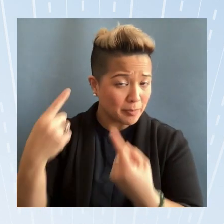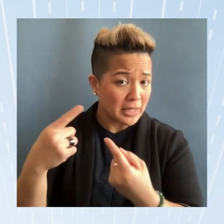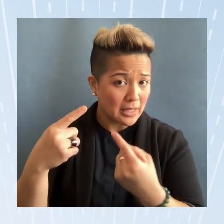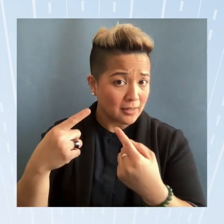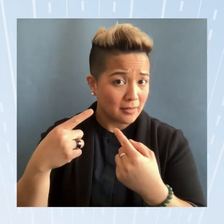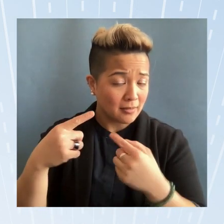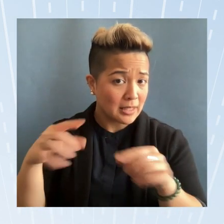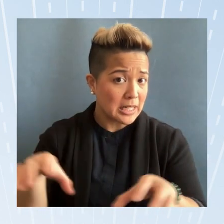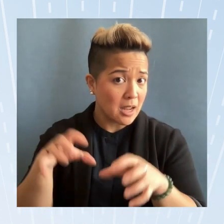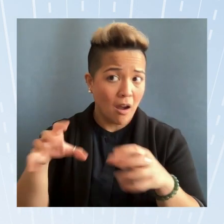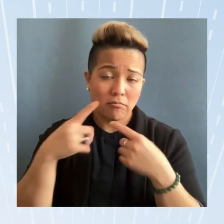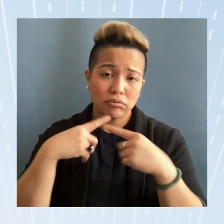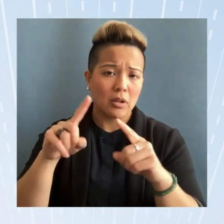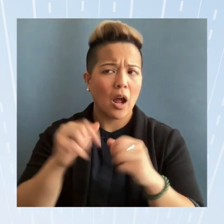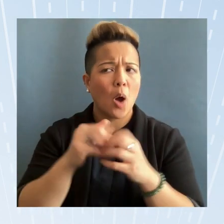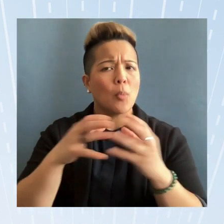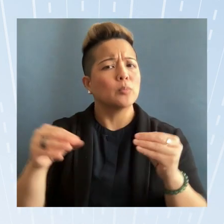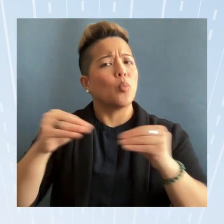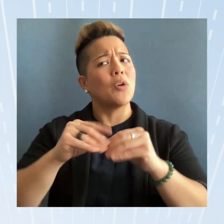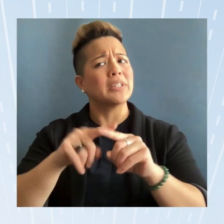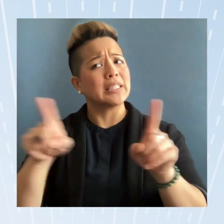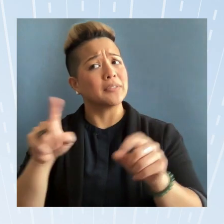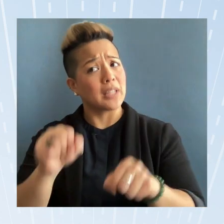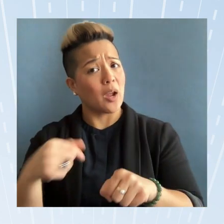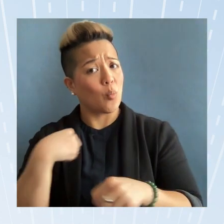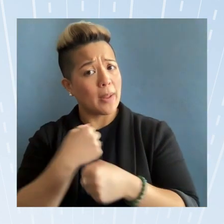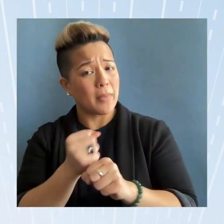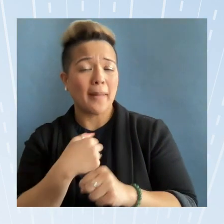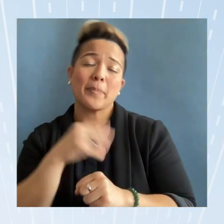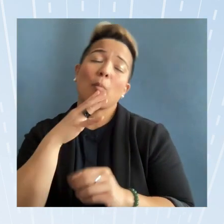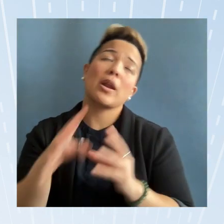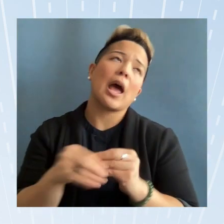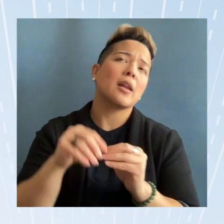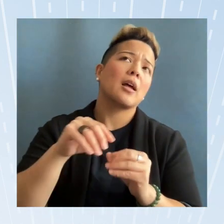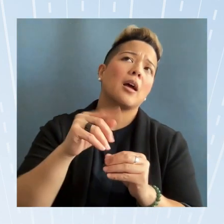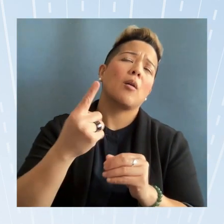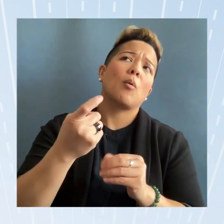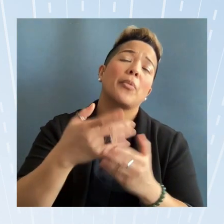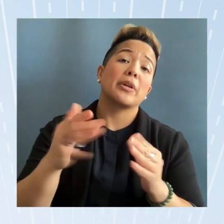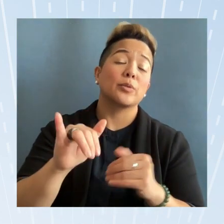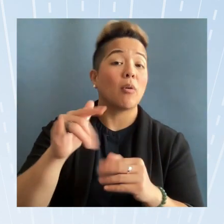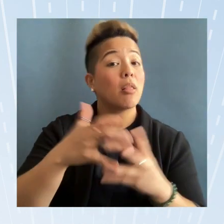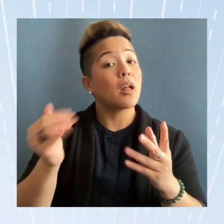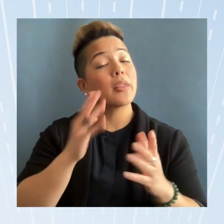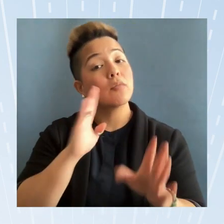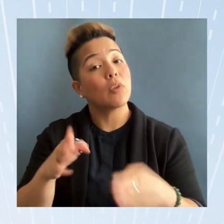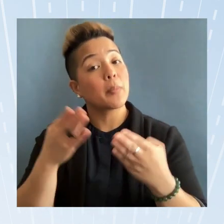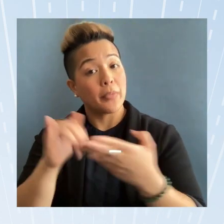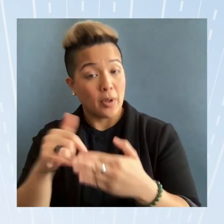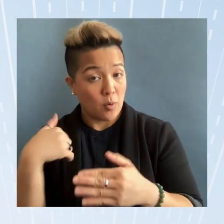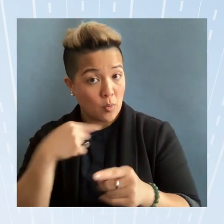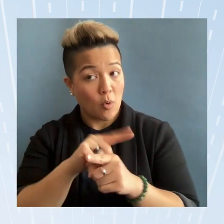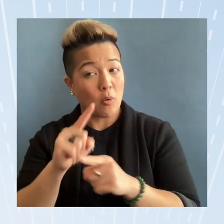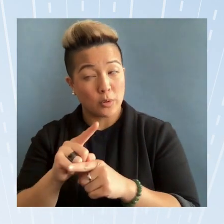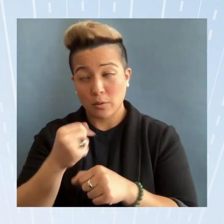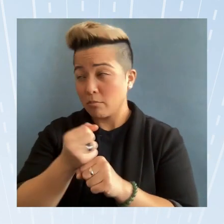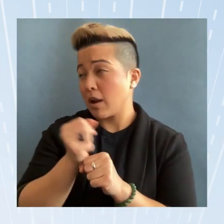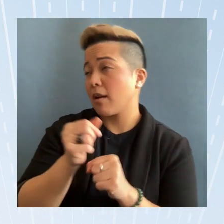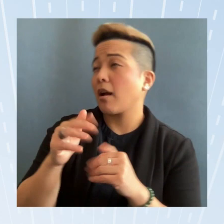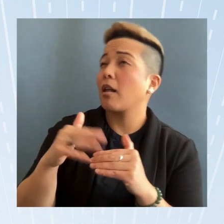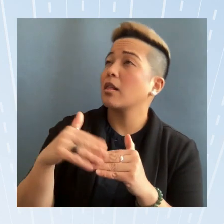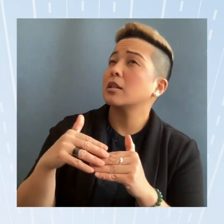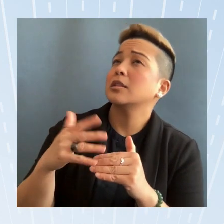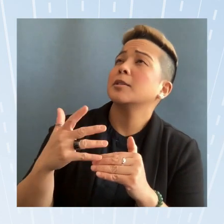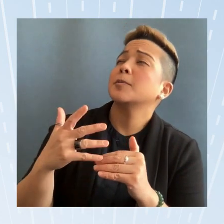how much more of a difference can we make I would add one other thing too that a lot of the recommendations that we also make at least on